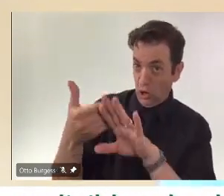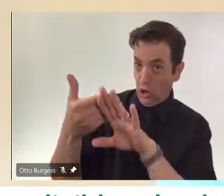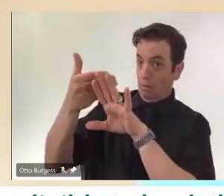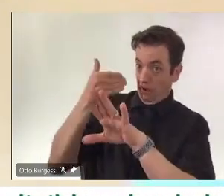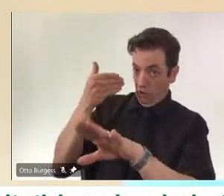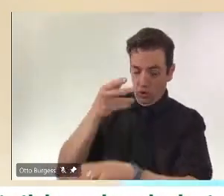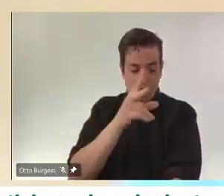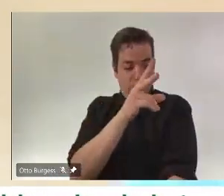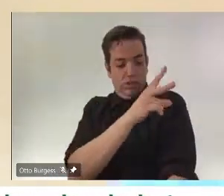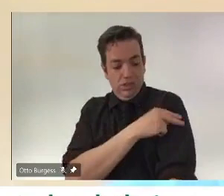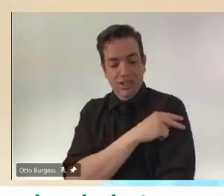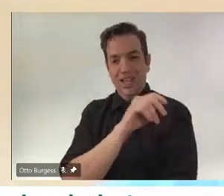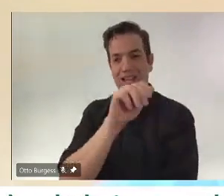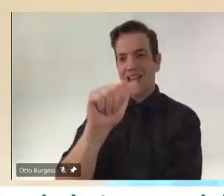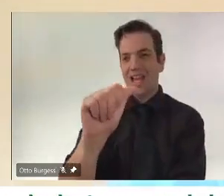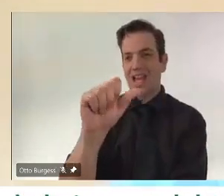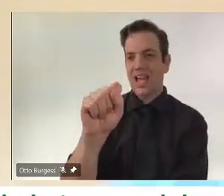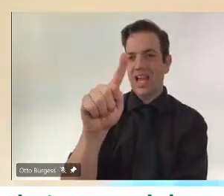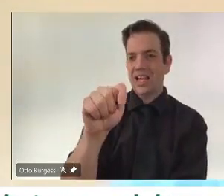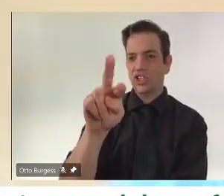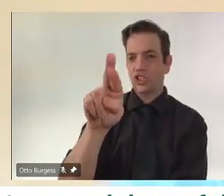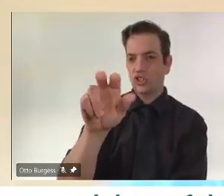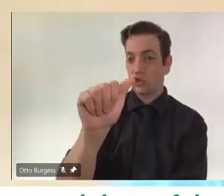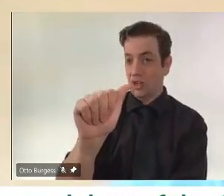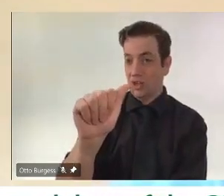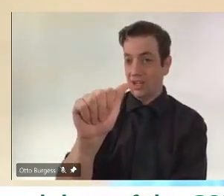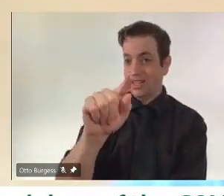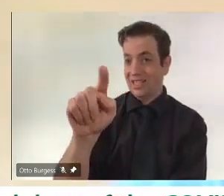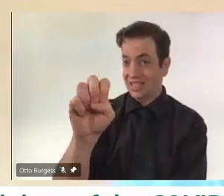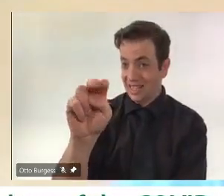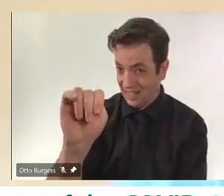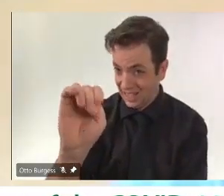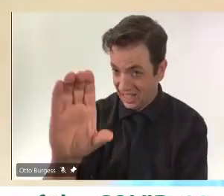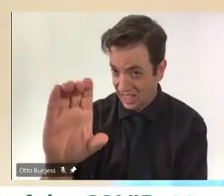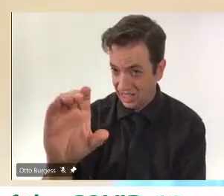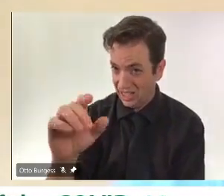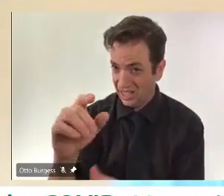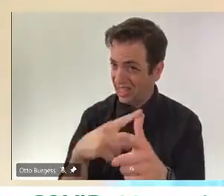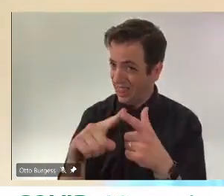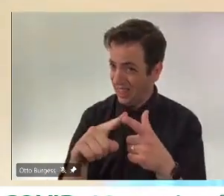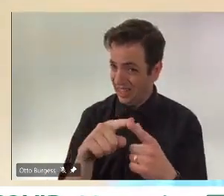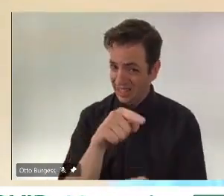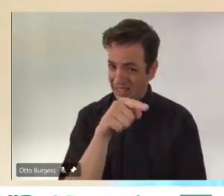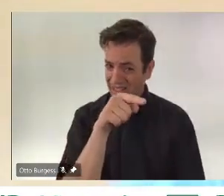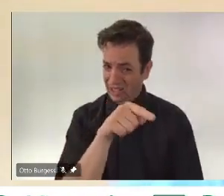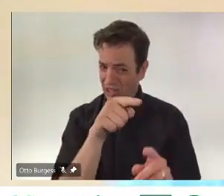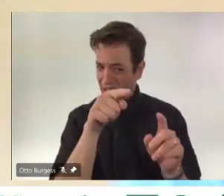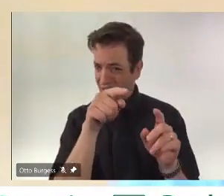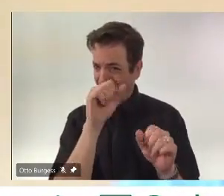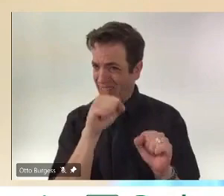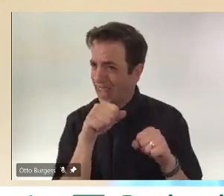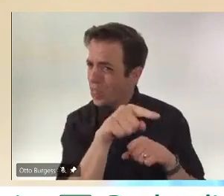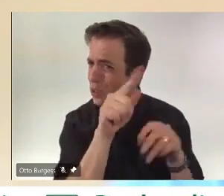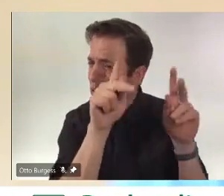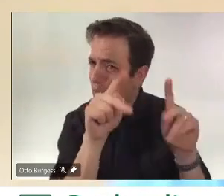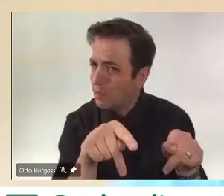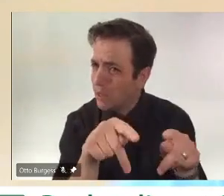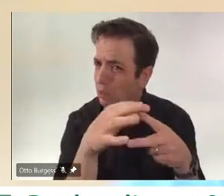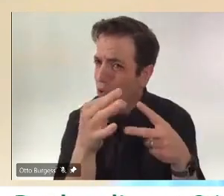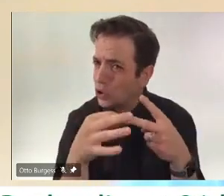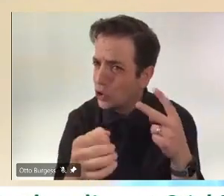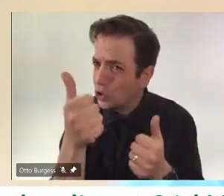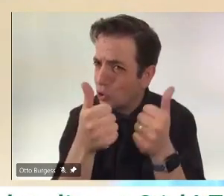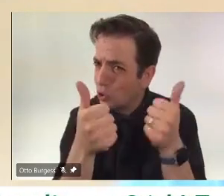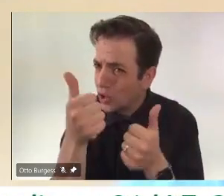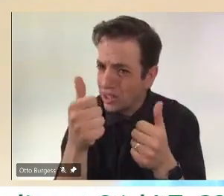choice in Saskatchewan for those who would like to get AstraZeneca as their second dose or will they be permitted to get a Pfizer dose for